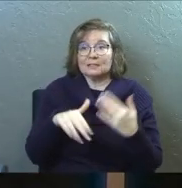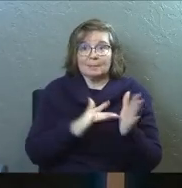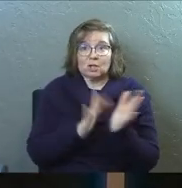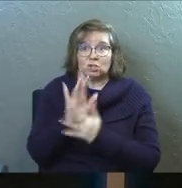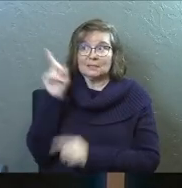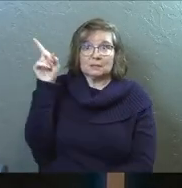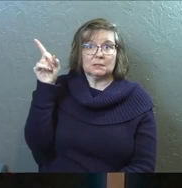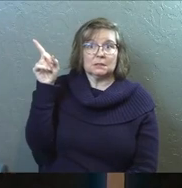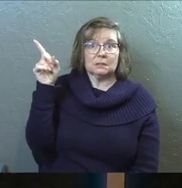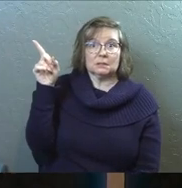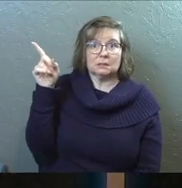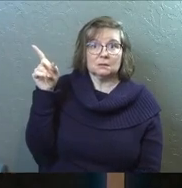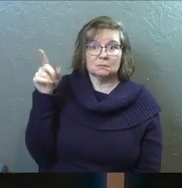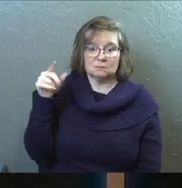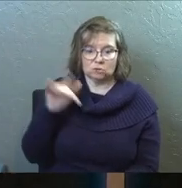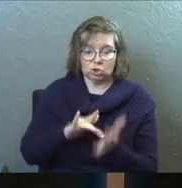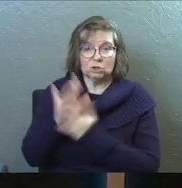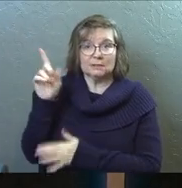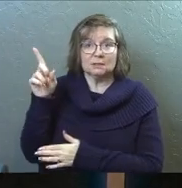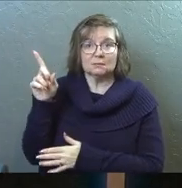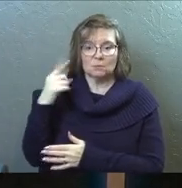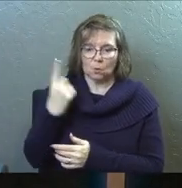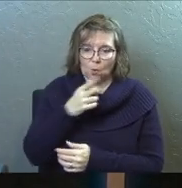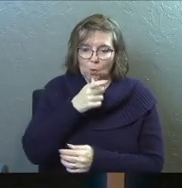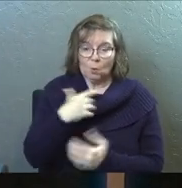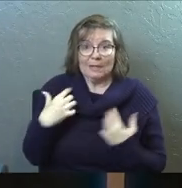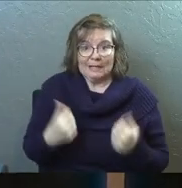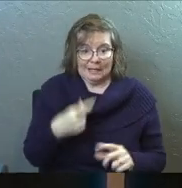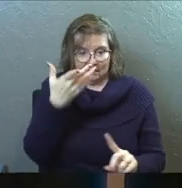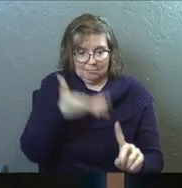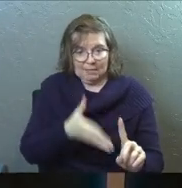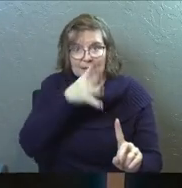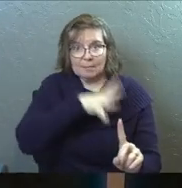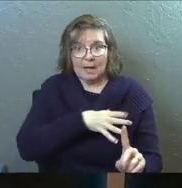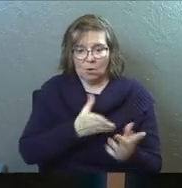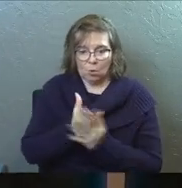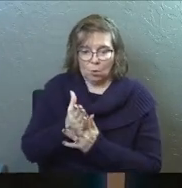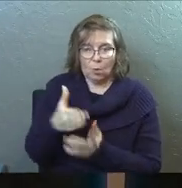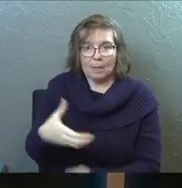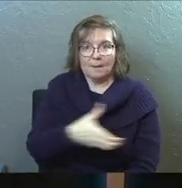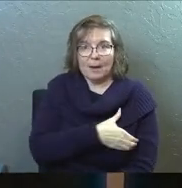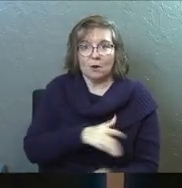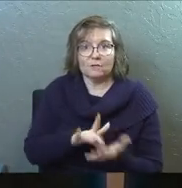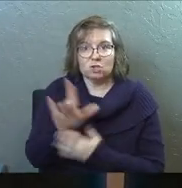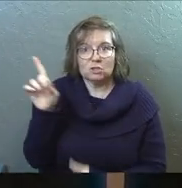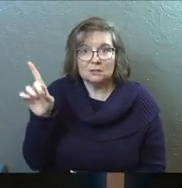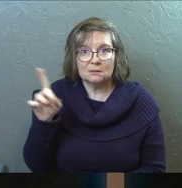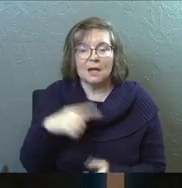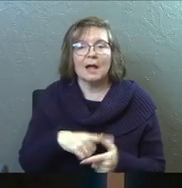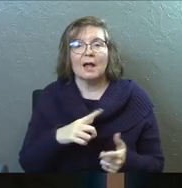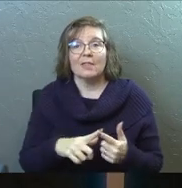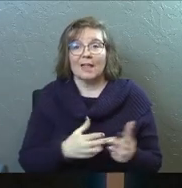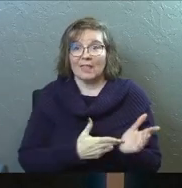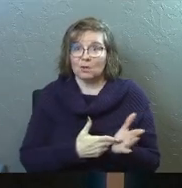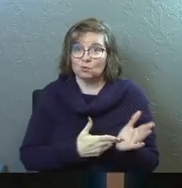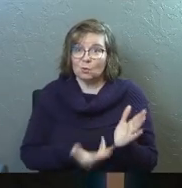this is all about Jesus, right? Yeah. Like Jesus is the one that healed this man. This is all through the power of Jesus. And then he brings that truth to them again about